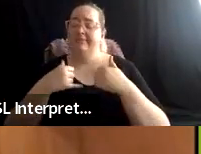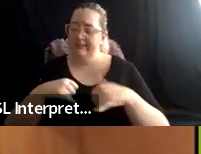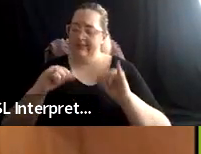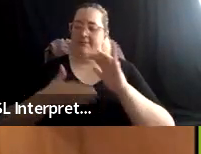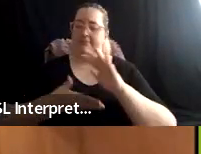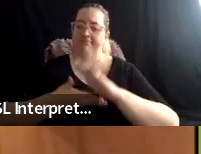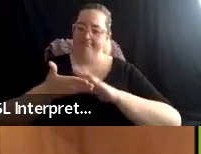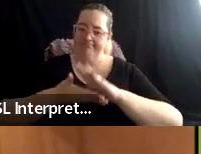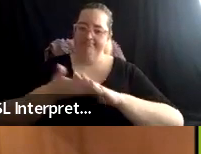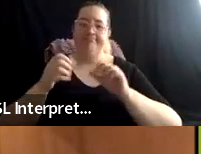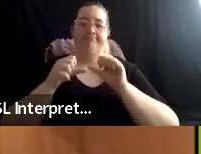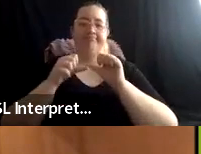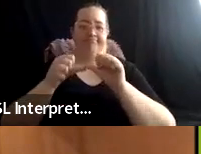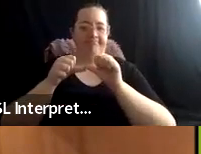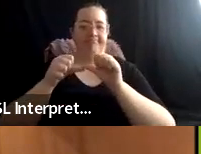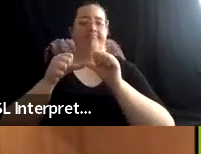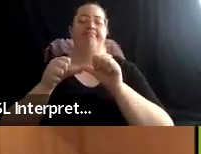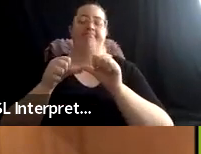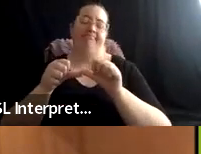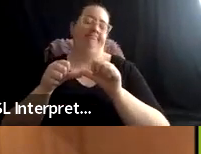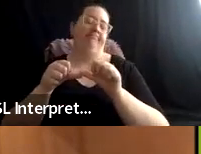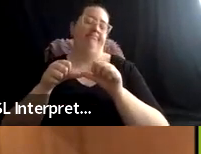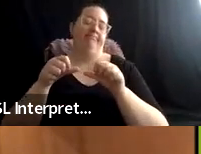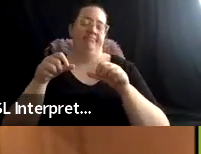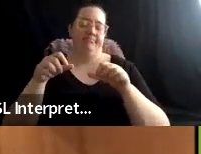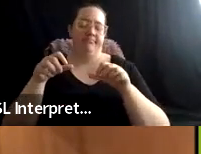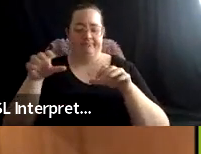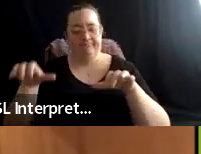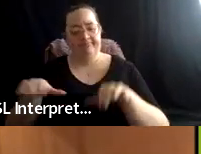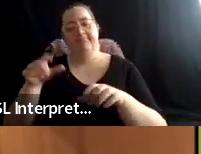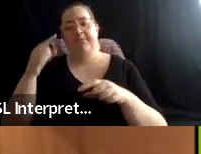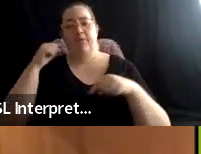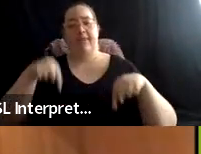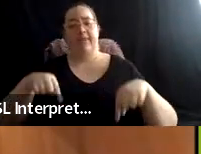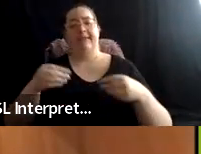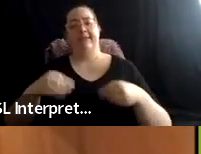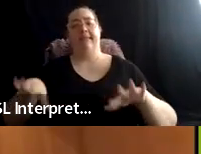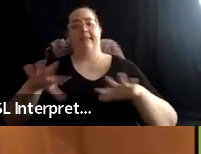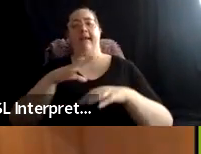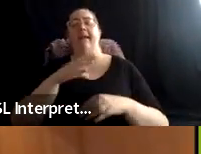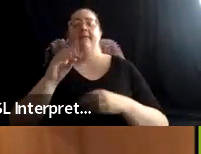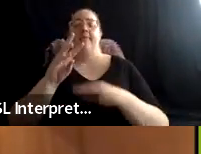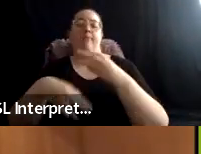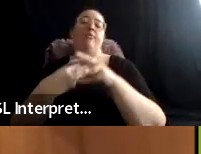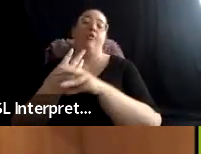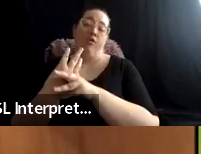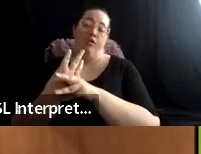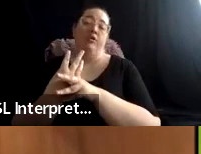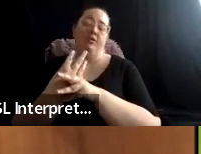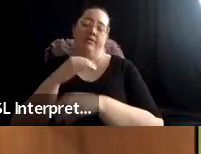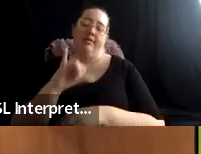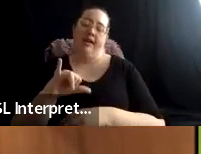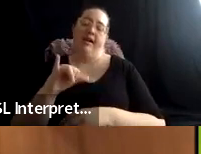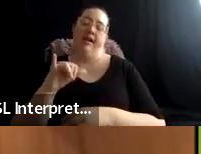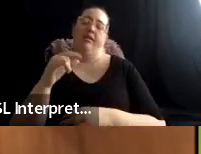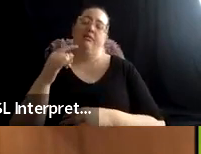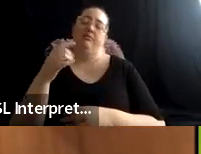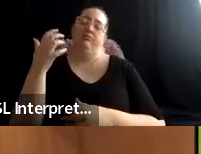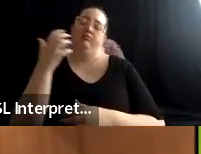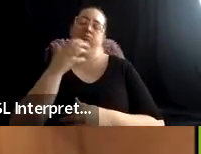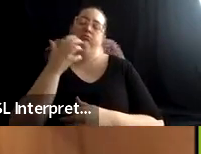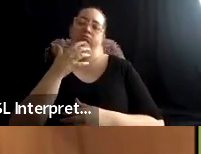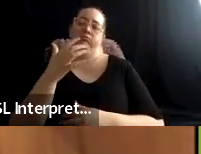force, uh, on this land and in this world, that was one of the most, um, profound